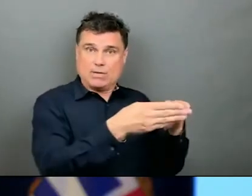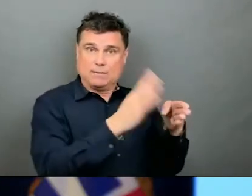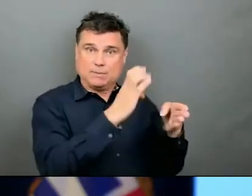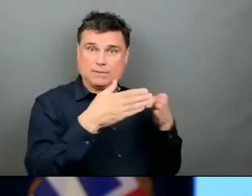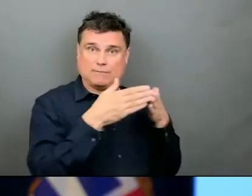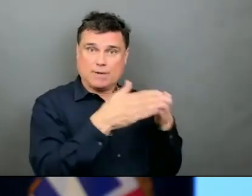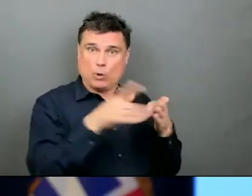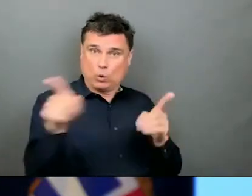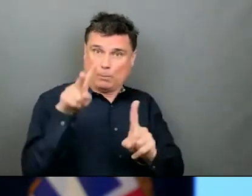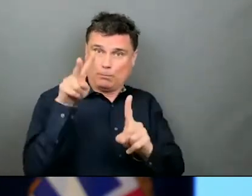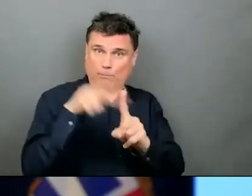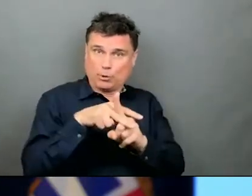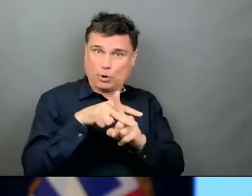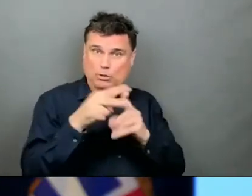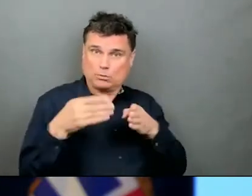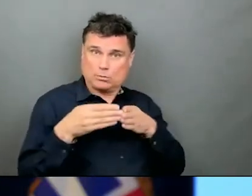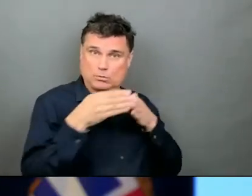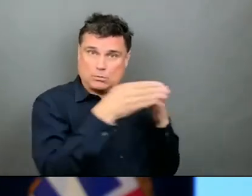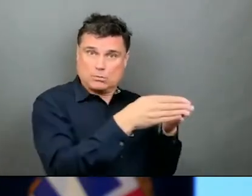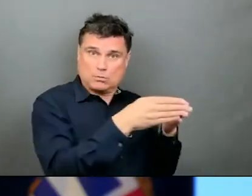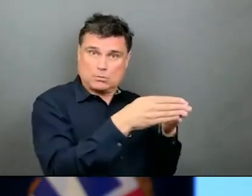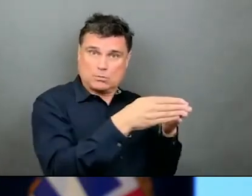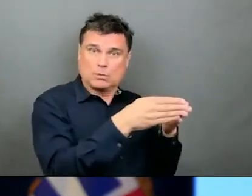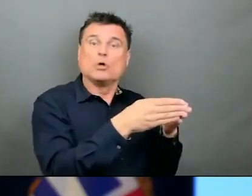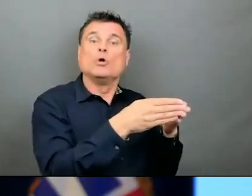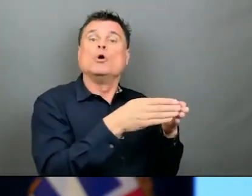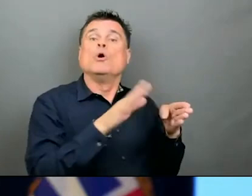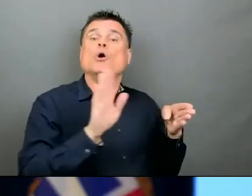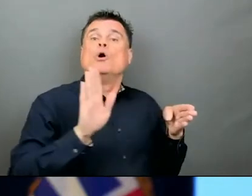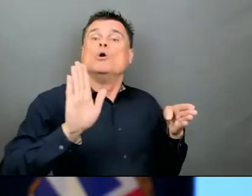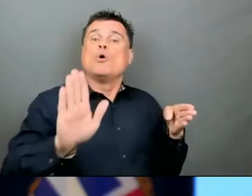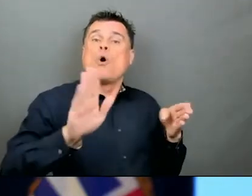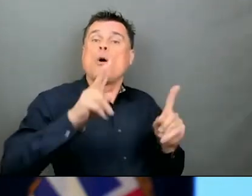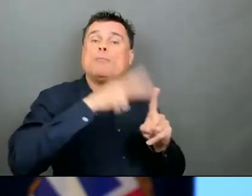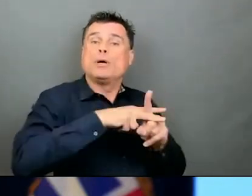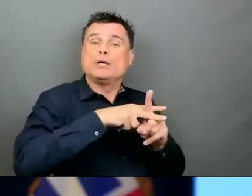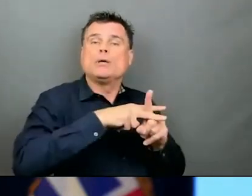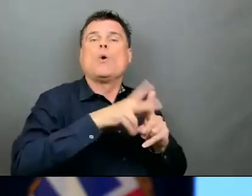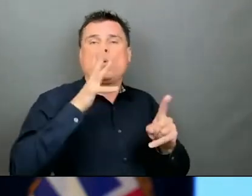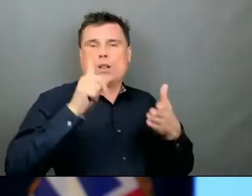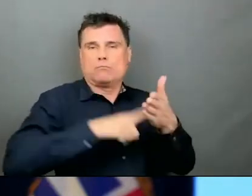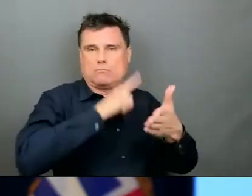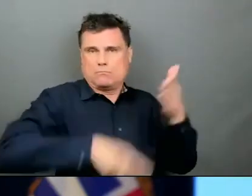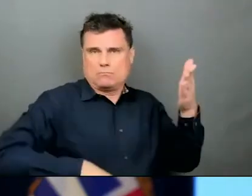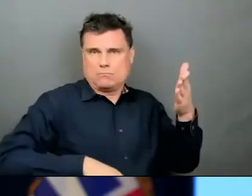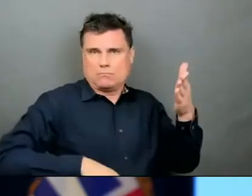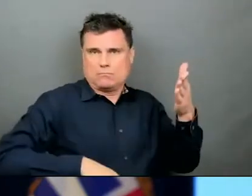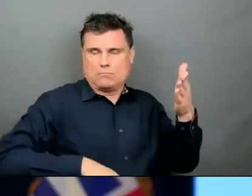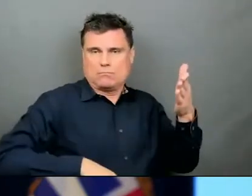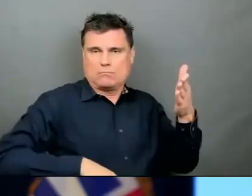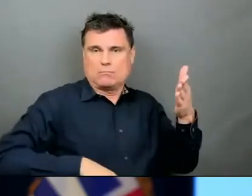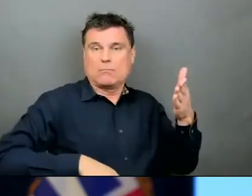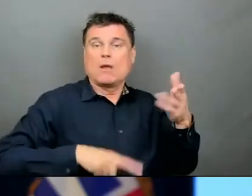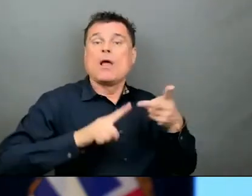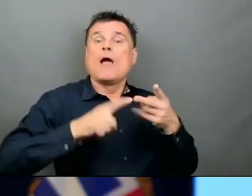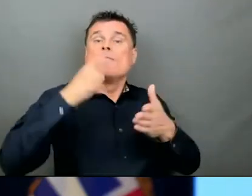but as announced today, there will be a fine. There is a fine, a potential of a fine, for $575.